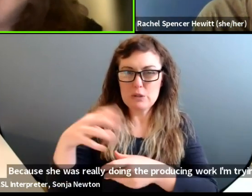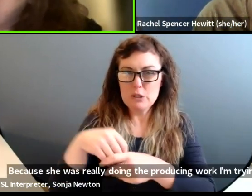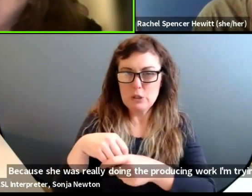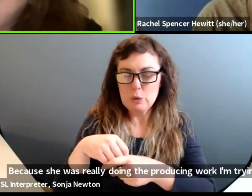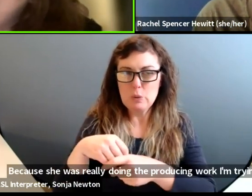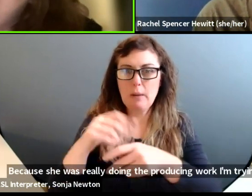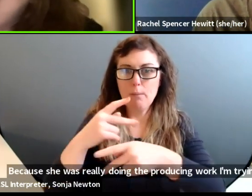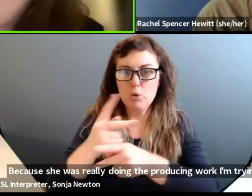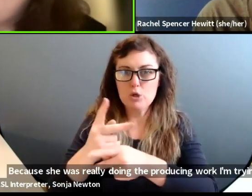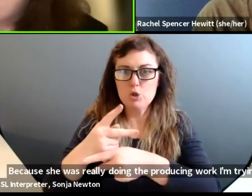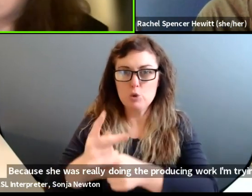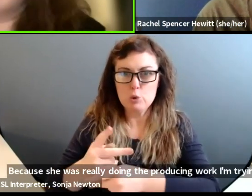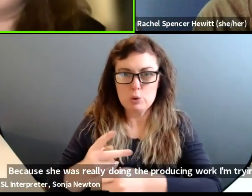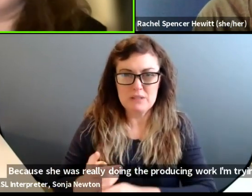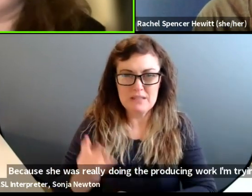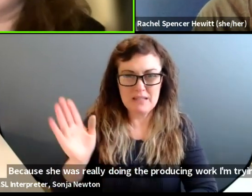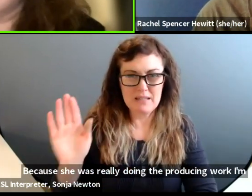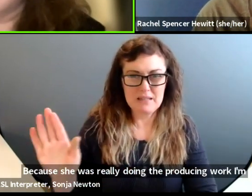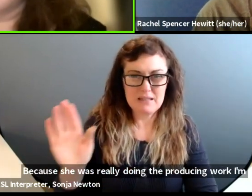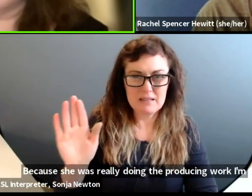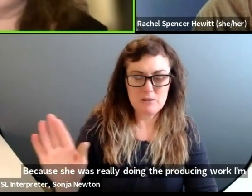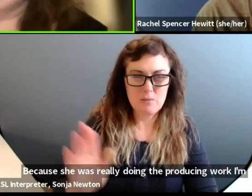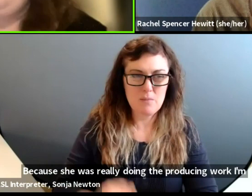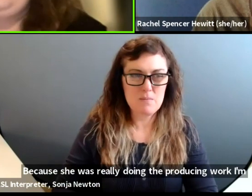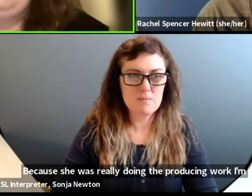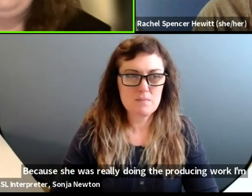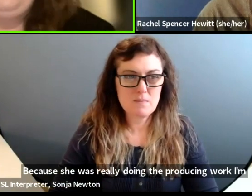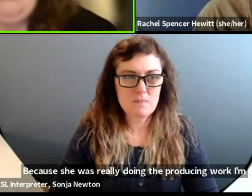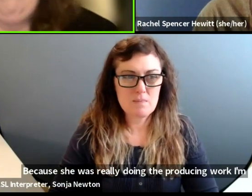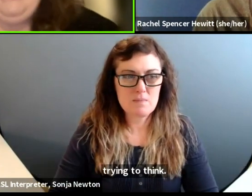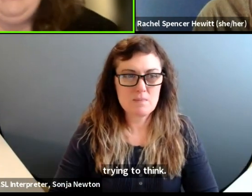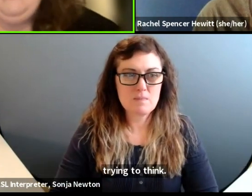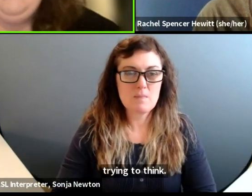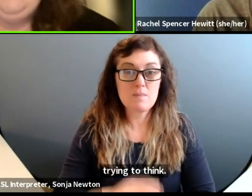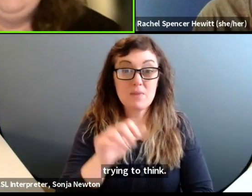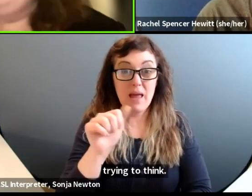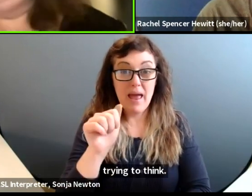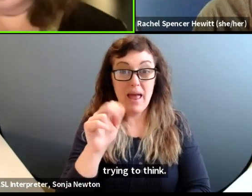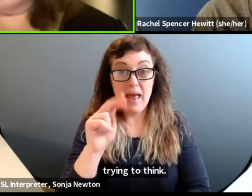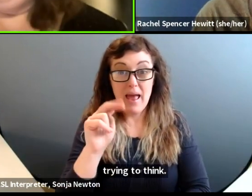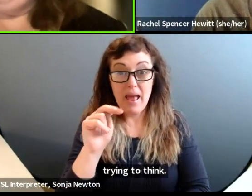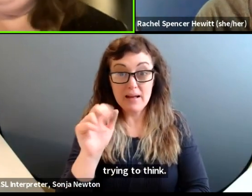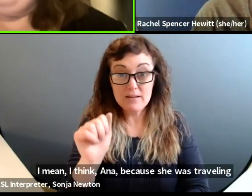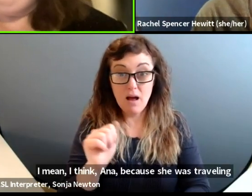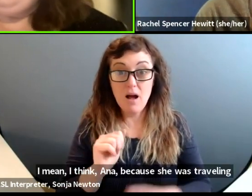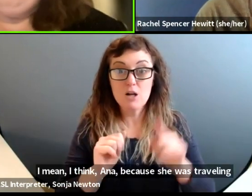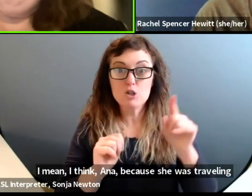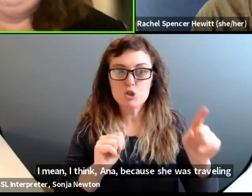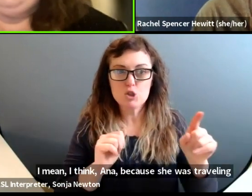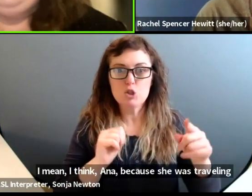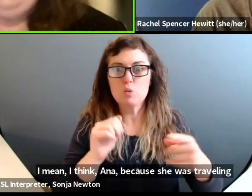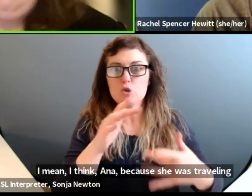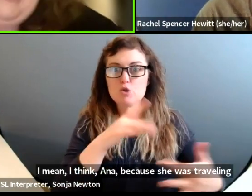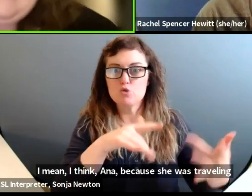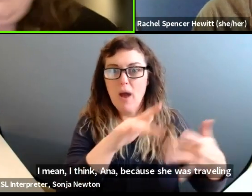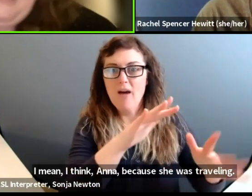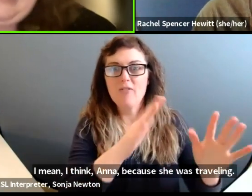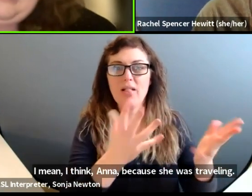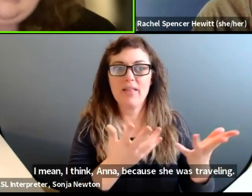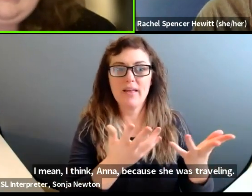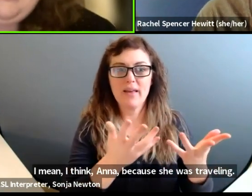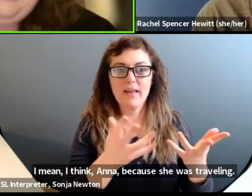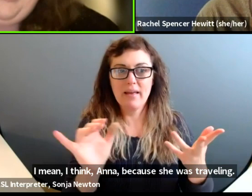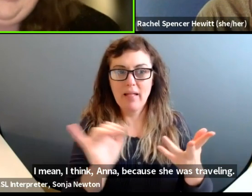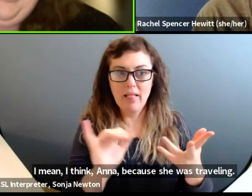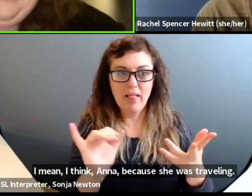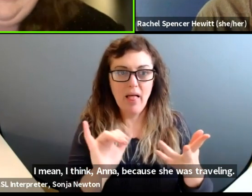to think, I mean, think Anna, because she was traveling something we didn't think about. know is like, she needed pots and